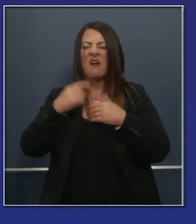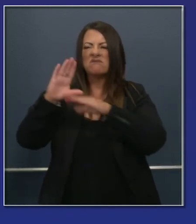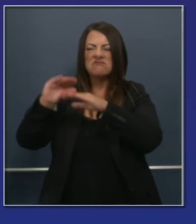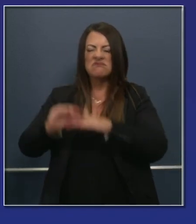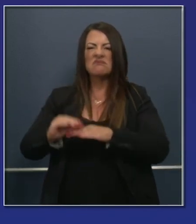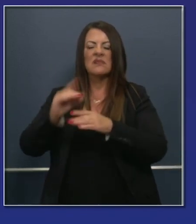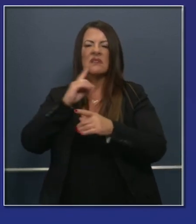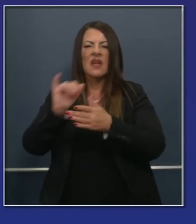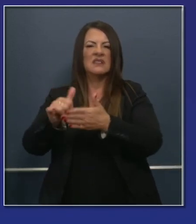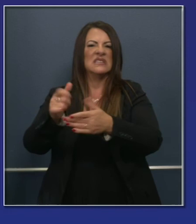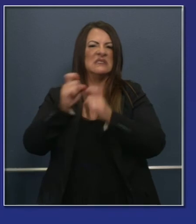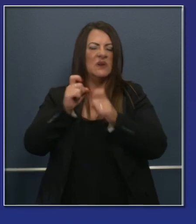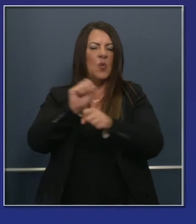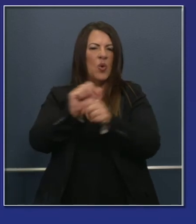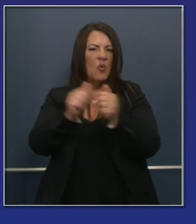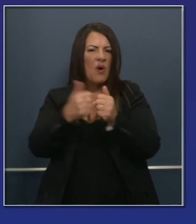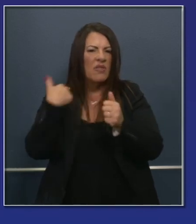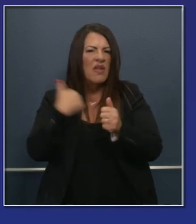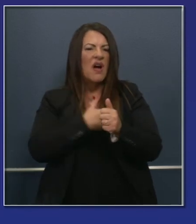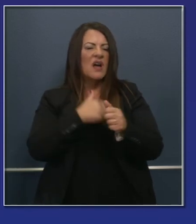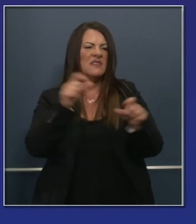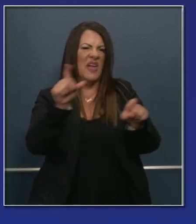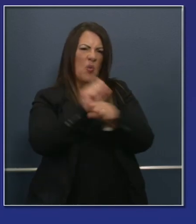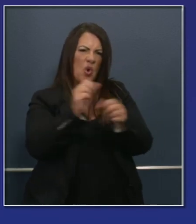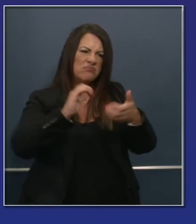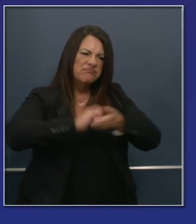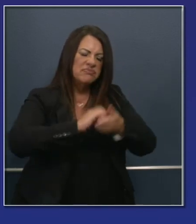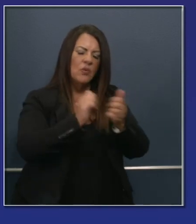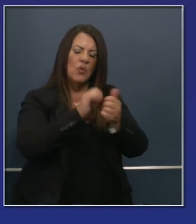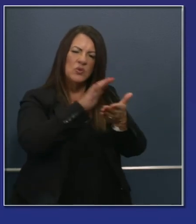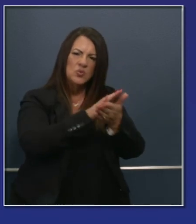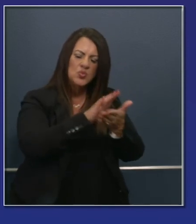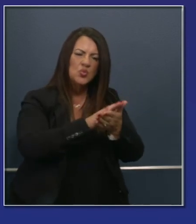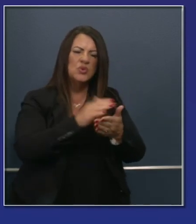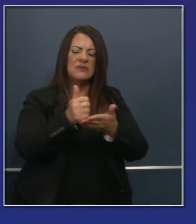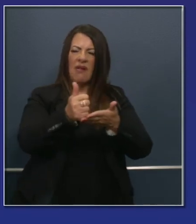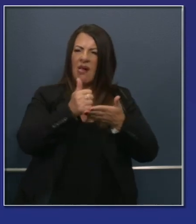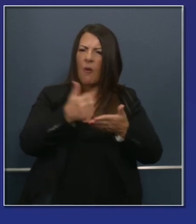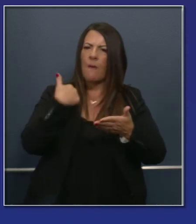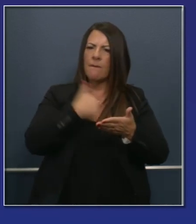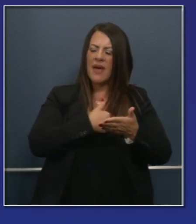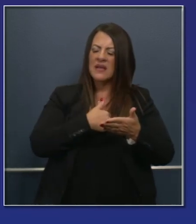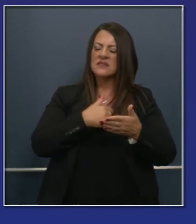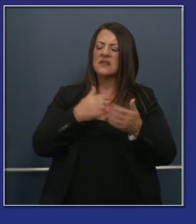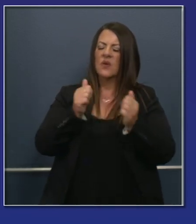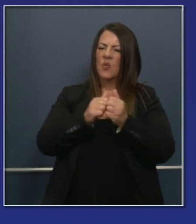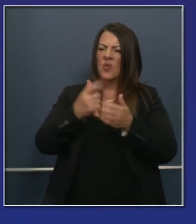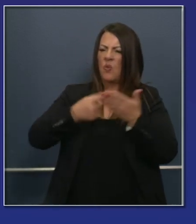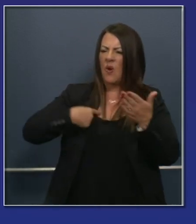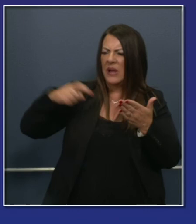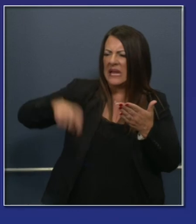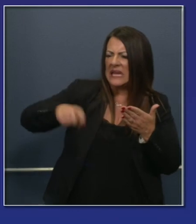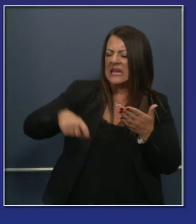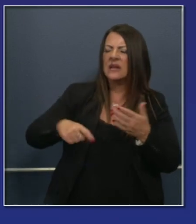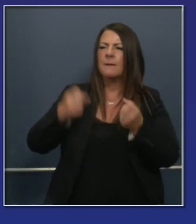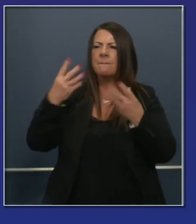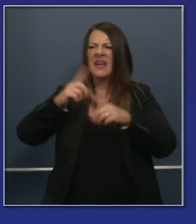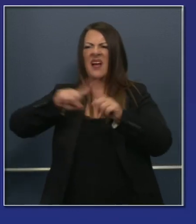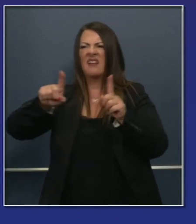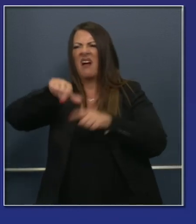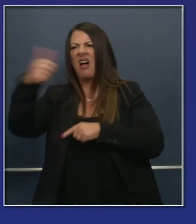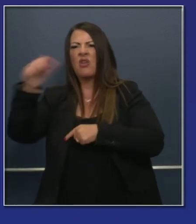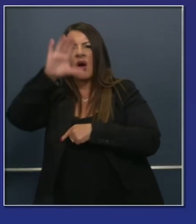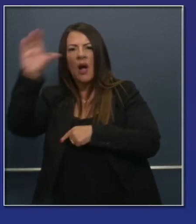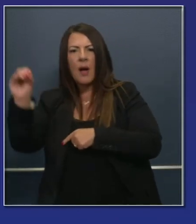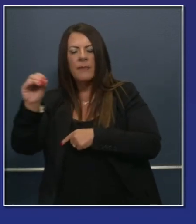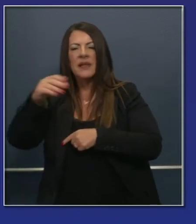has really worked with our districts and our school associations to identify where the need is. A number of companies have come forward. I want to acknowledge